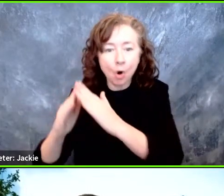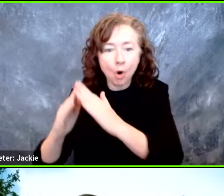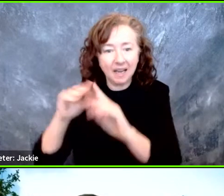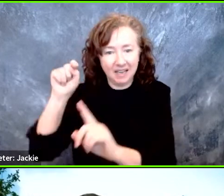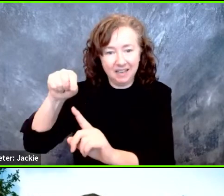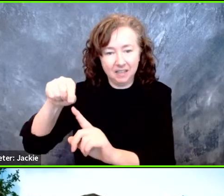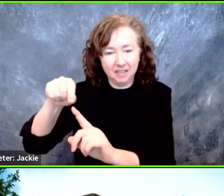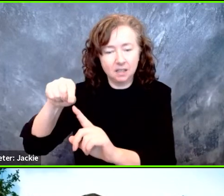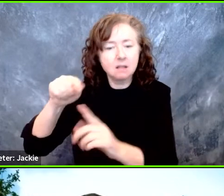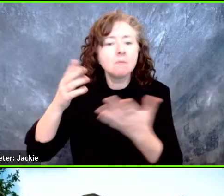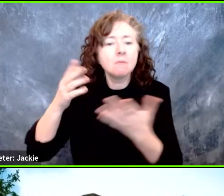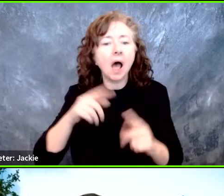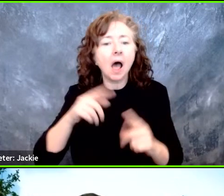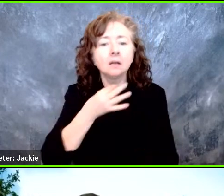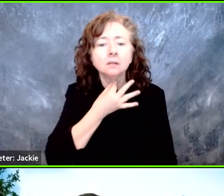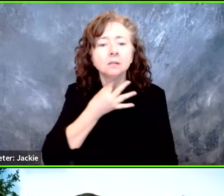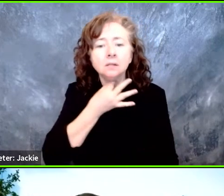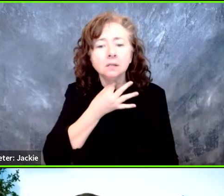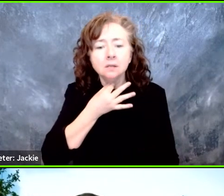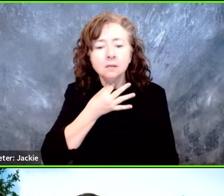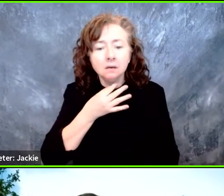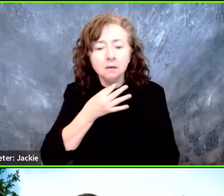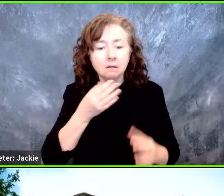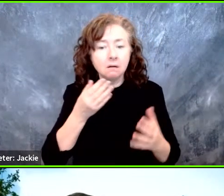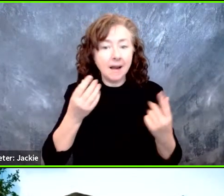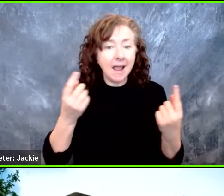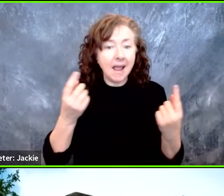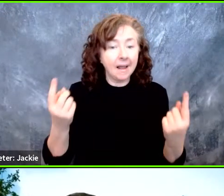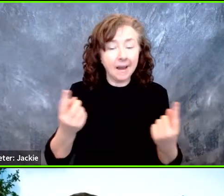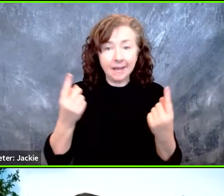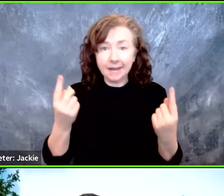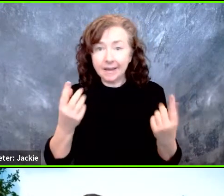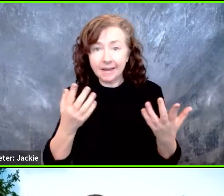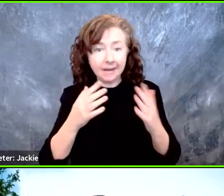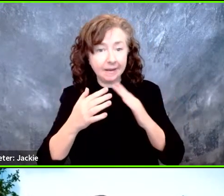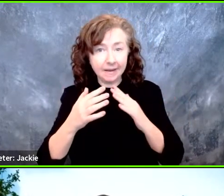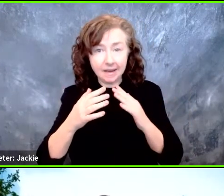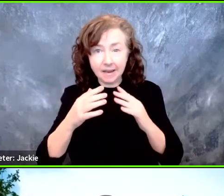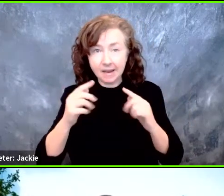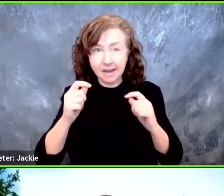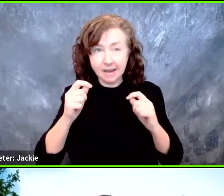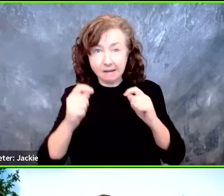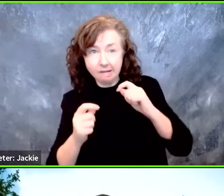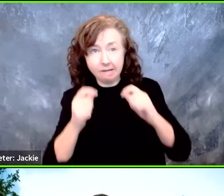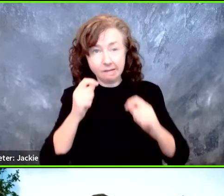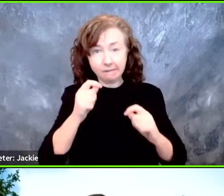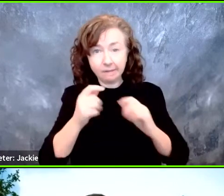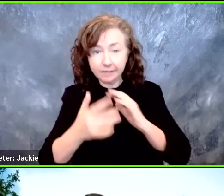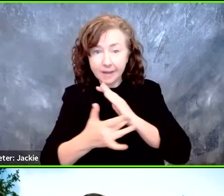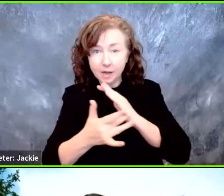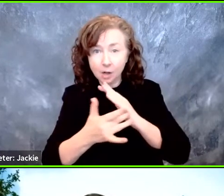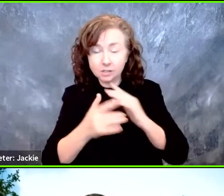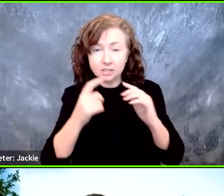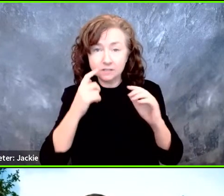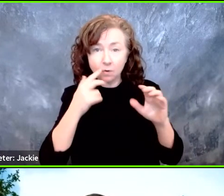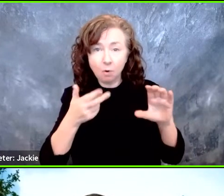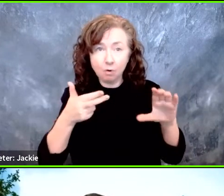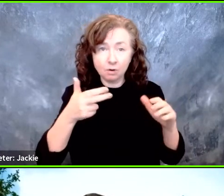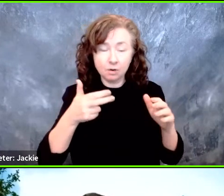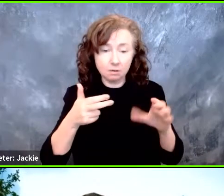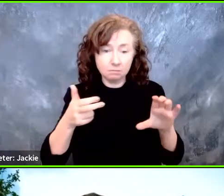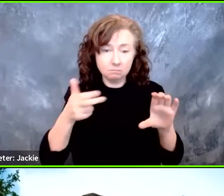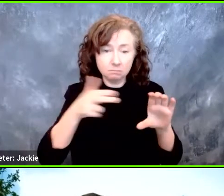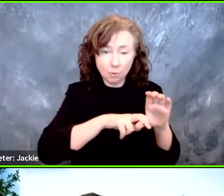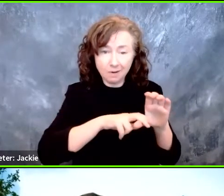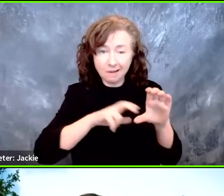indications of what technologies will be important for boarding and lighting